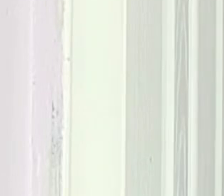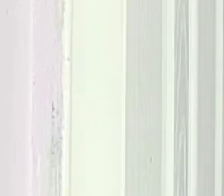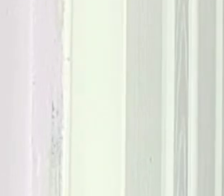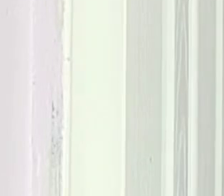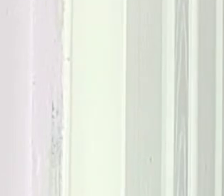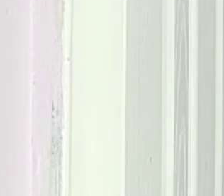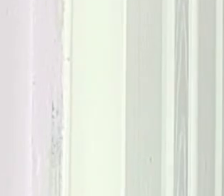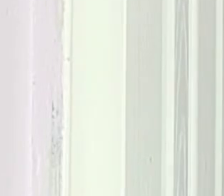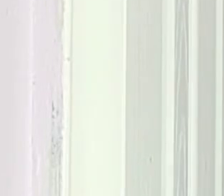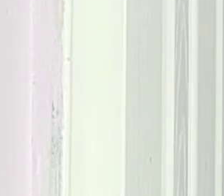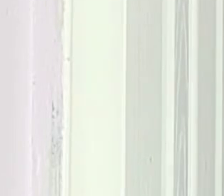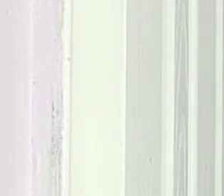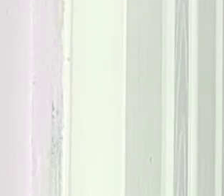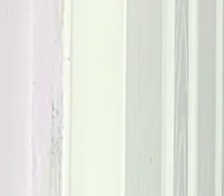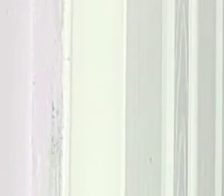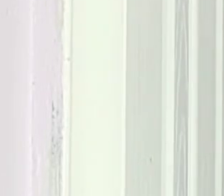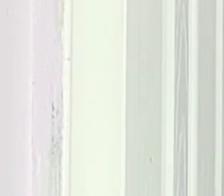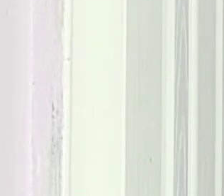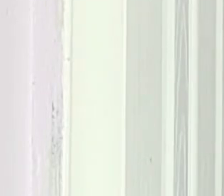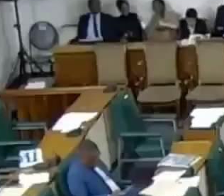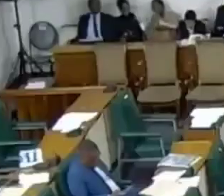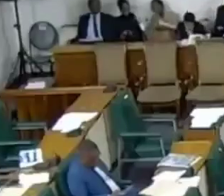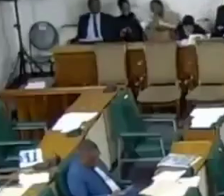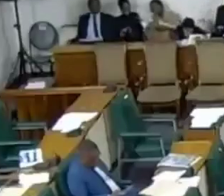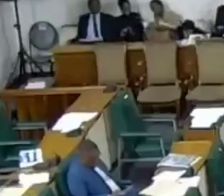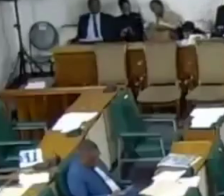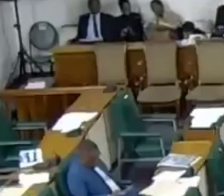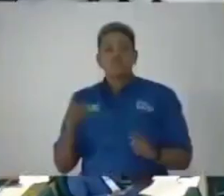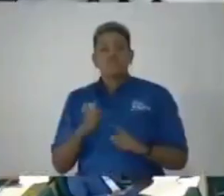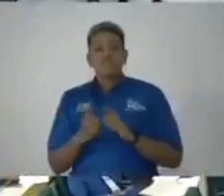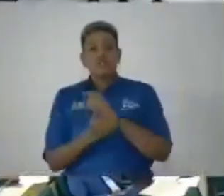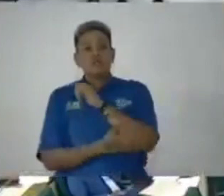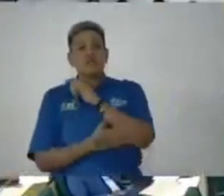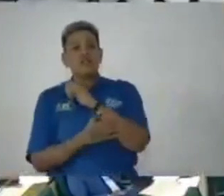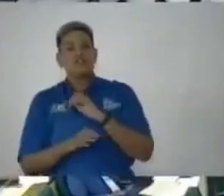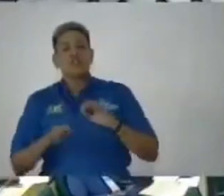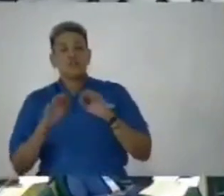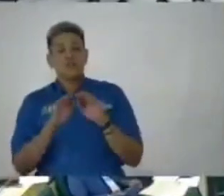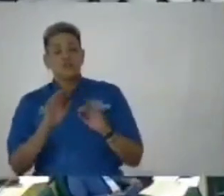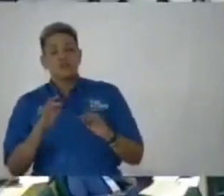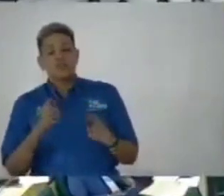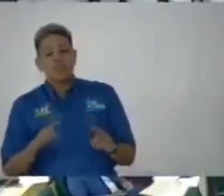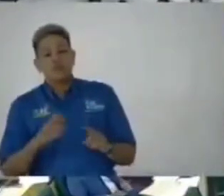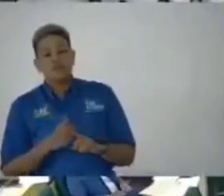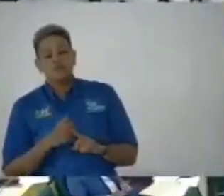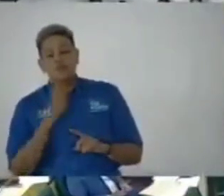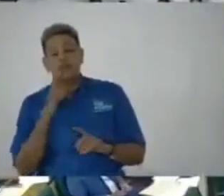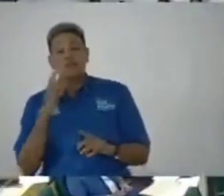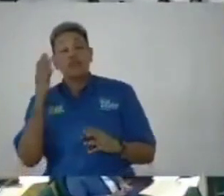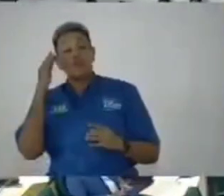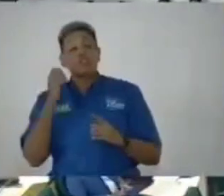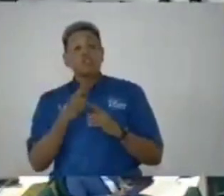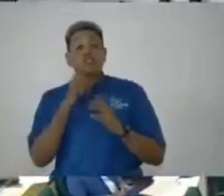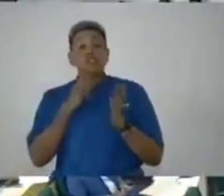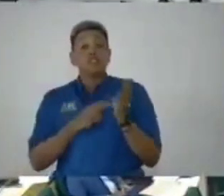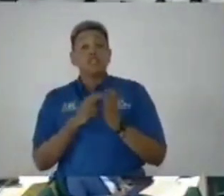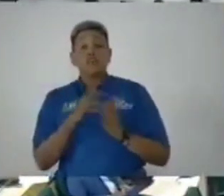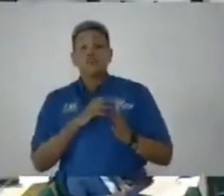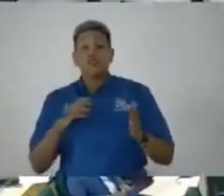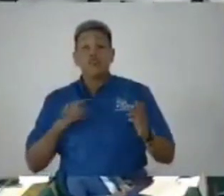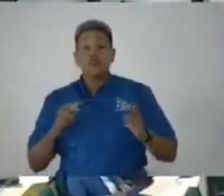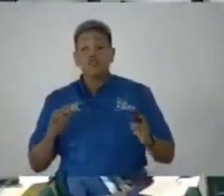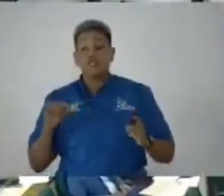one love and not respects blessings it's matter of national importance as it concerns the integrity commission